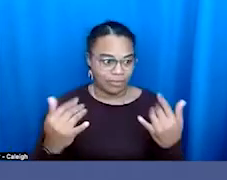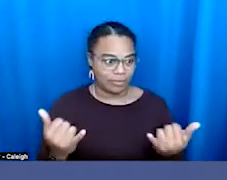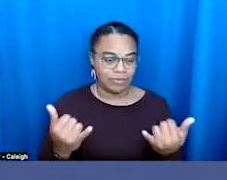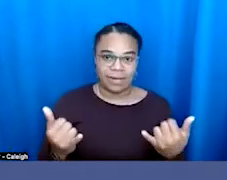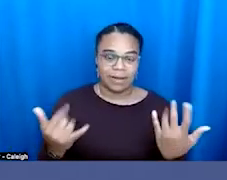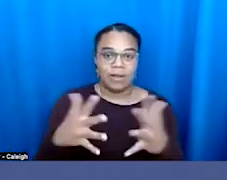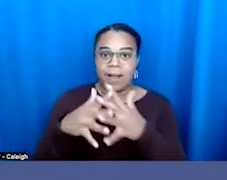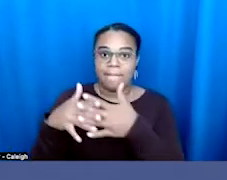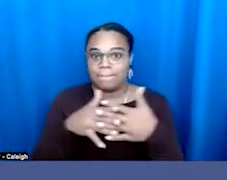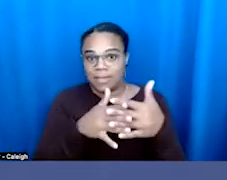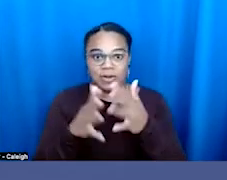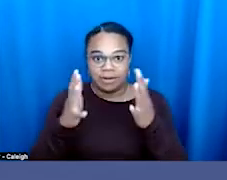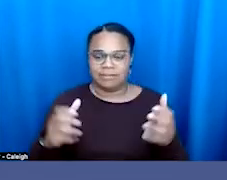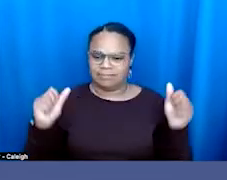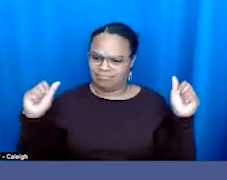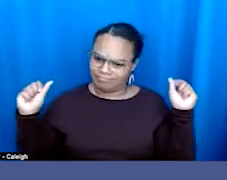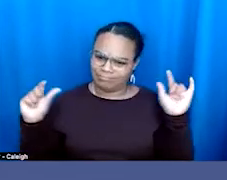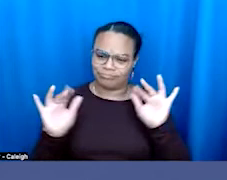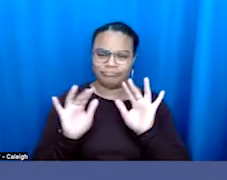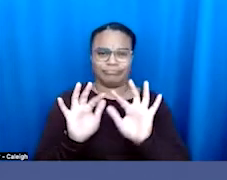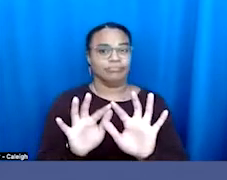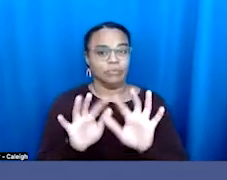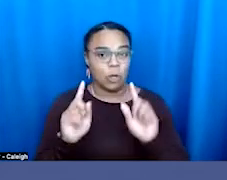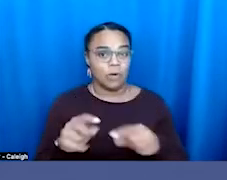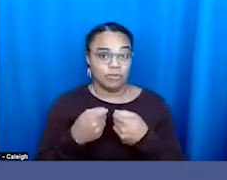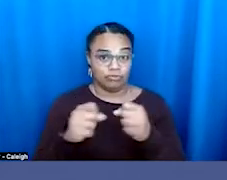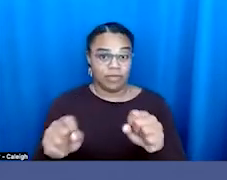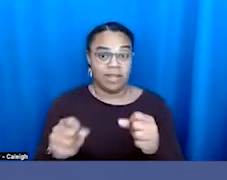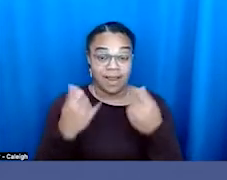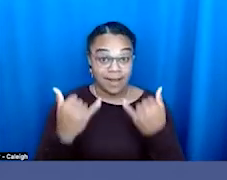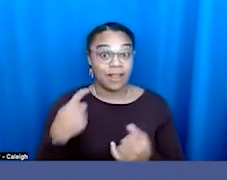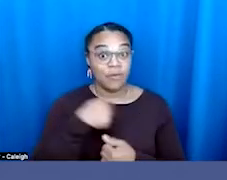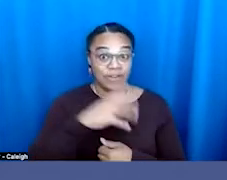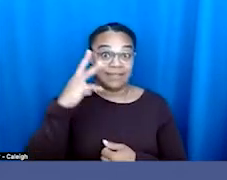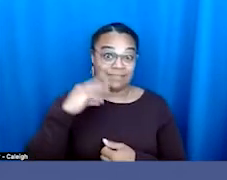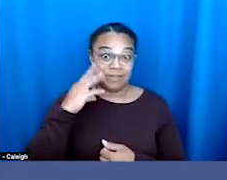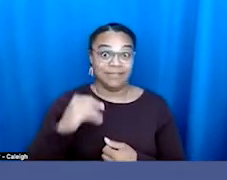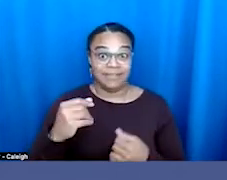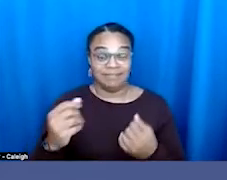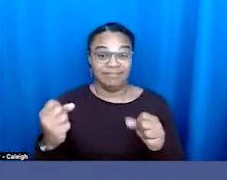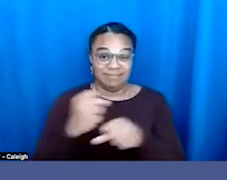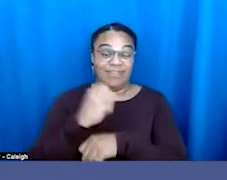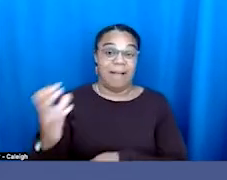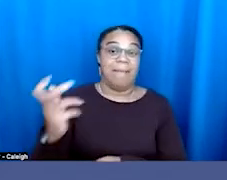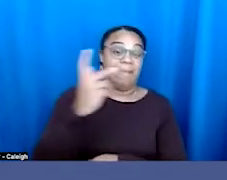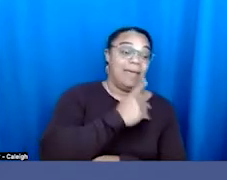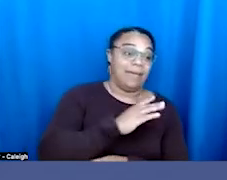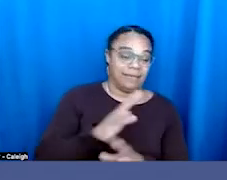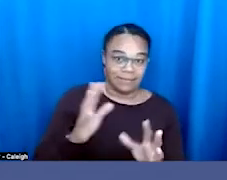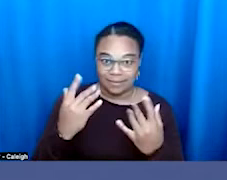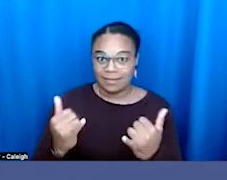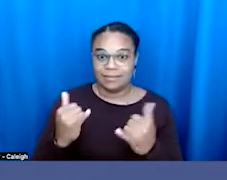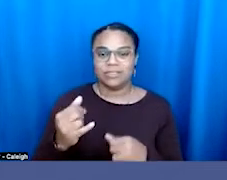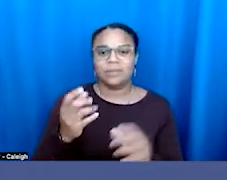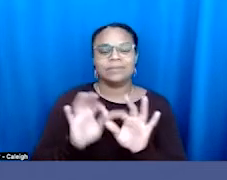Americans taking to the street, that we are experiencing the backlash in the way we are. So it's important to put it in a historical